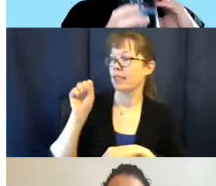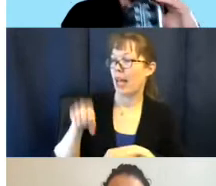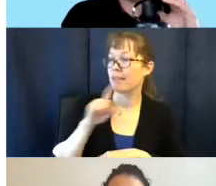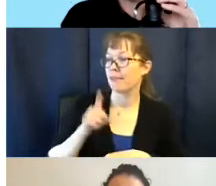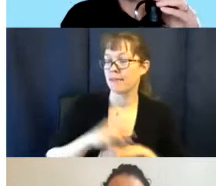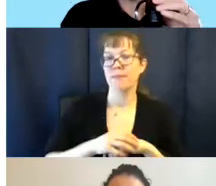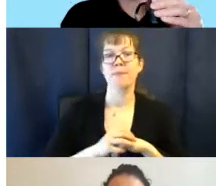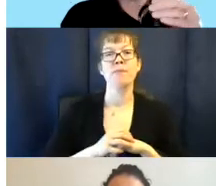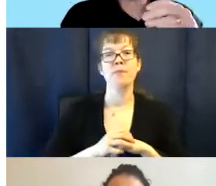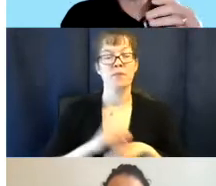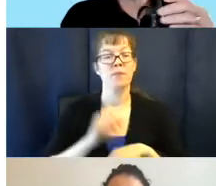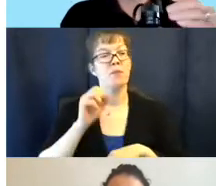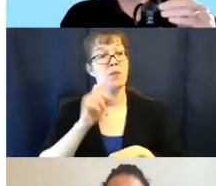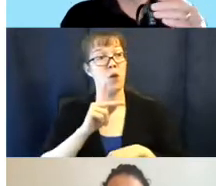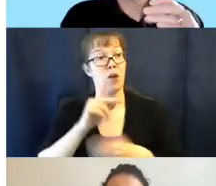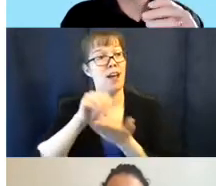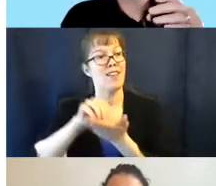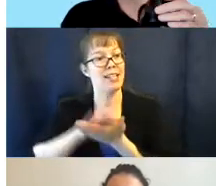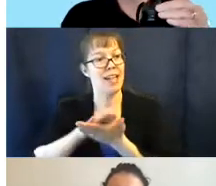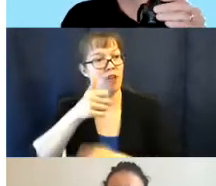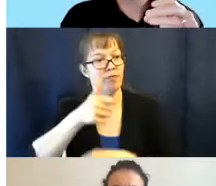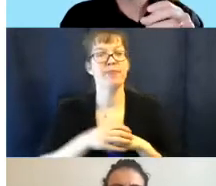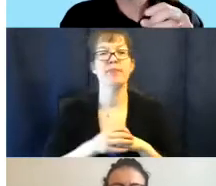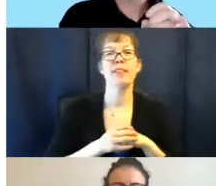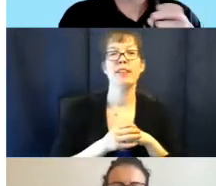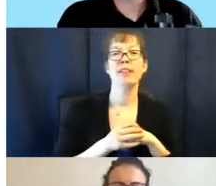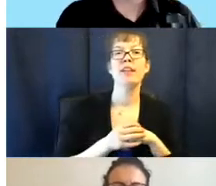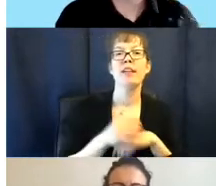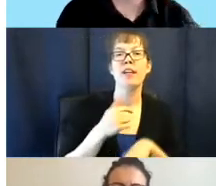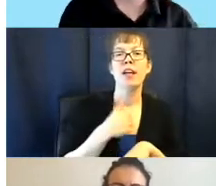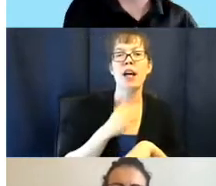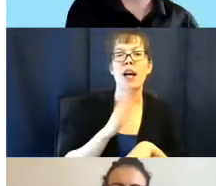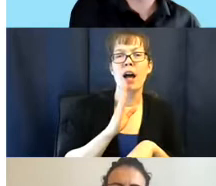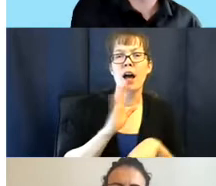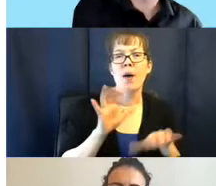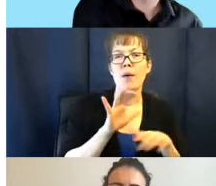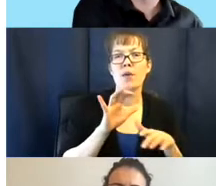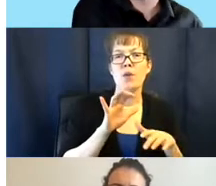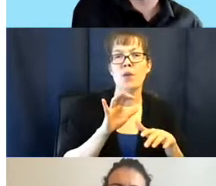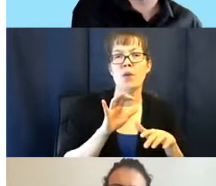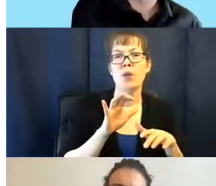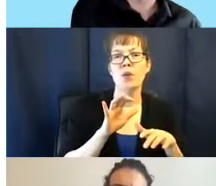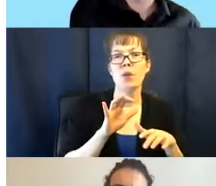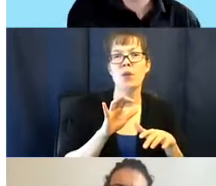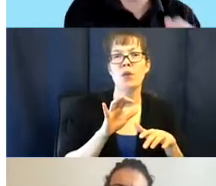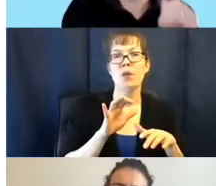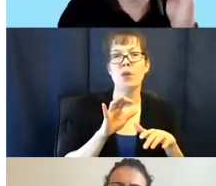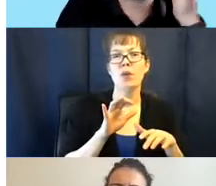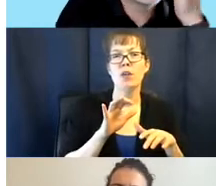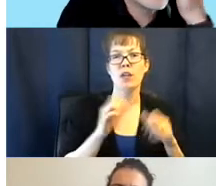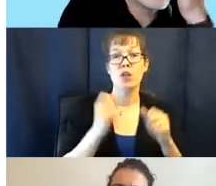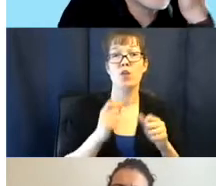I've added that. I'm going to do the standing first. It's predominantly designed for pressure